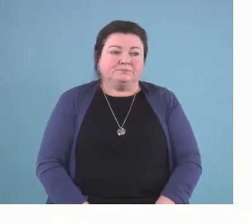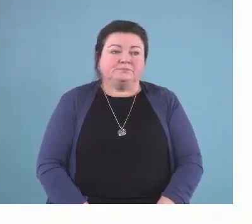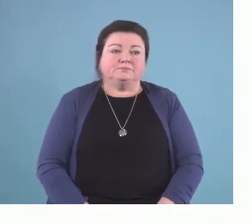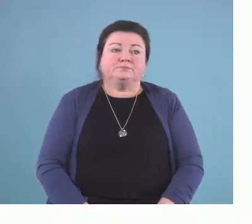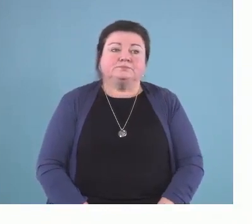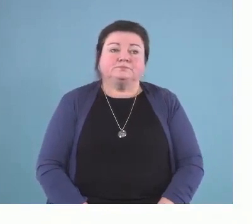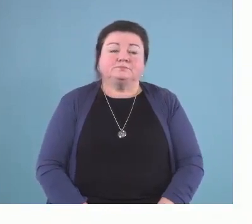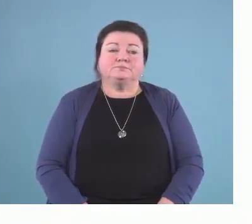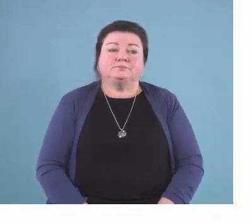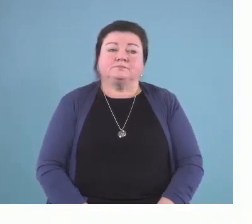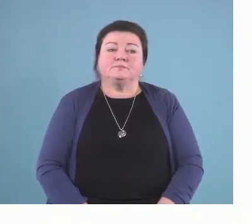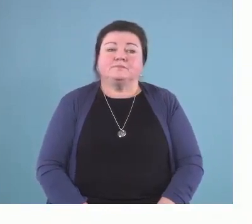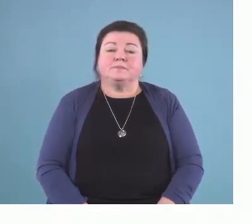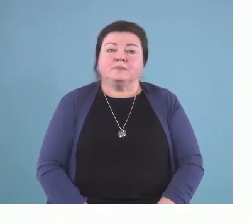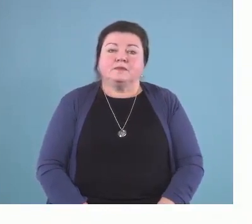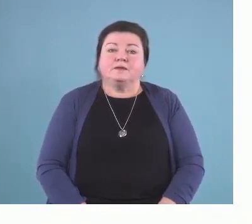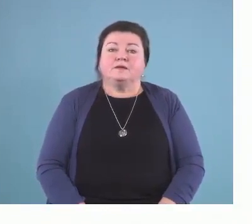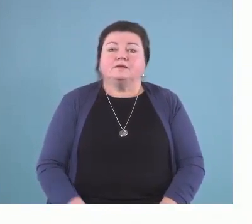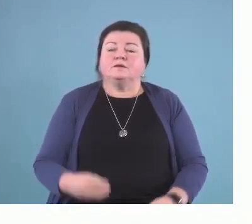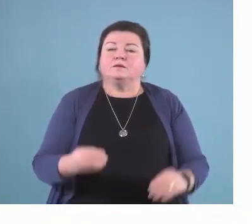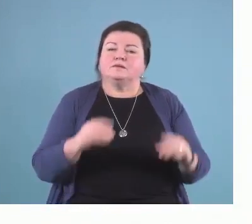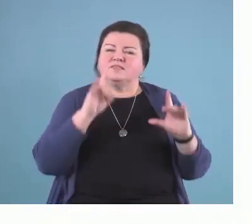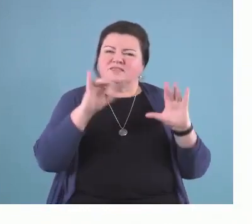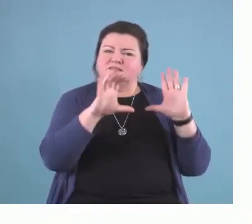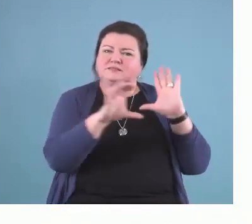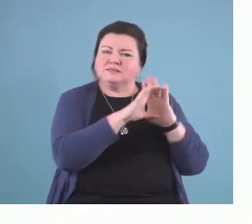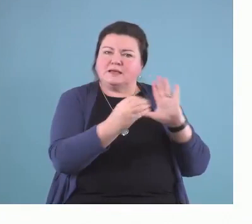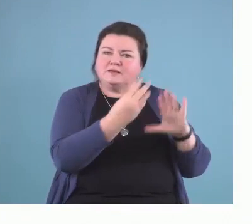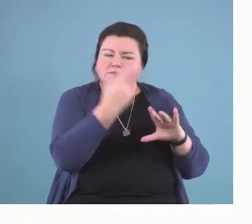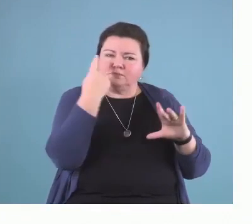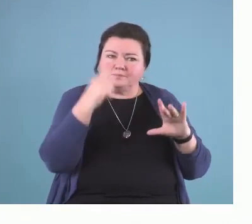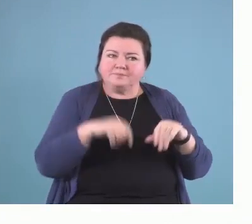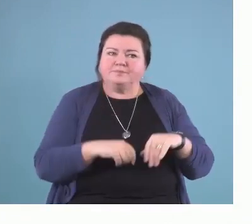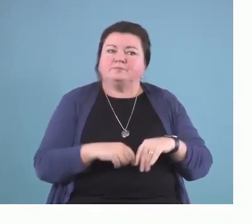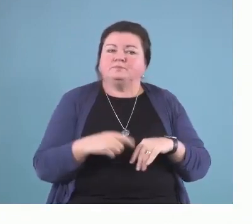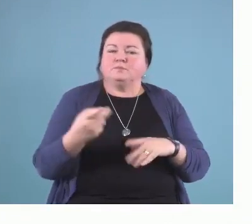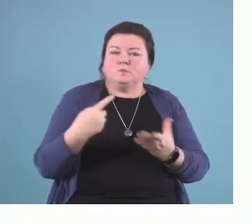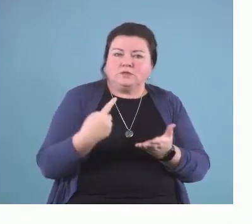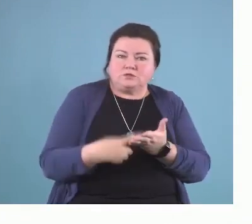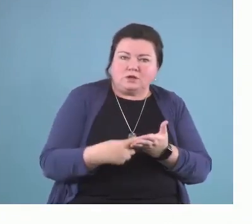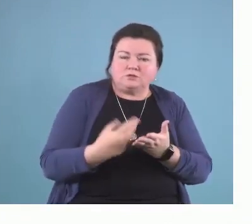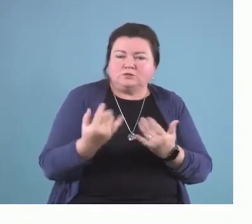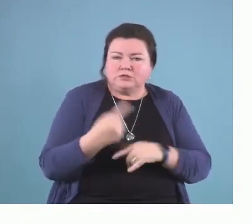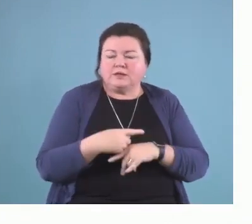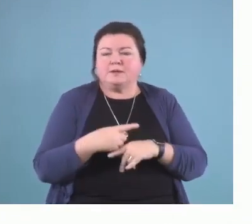This slide here is just to show you, as we've talked today, hopefully I'm introducing you to a new way of thinking about things.